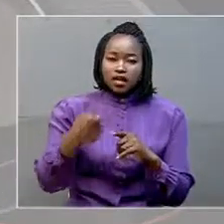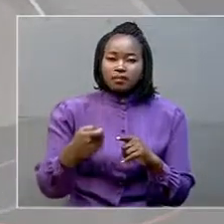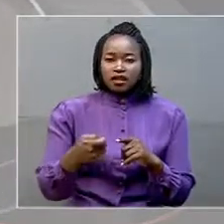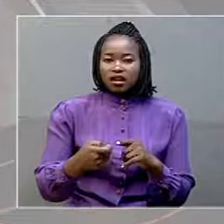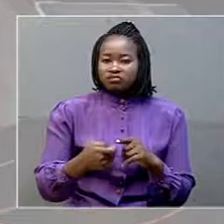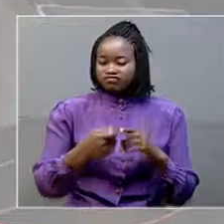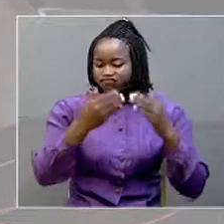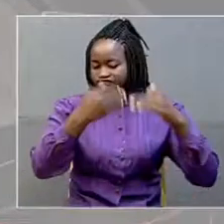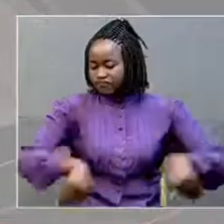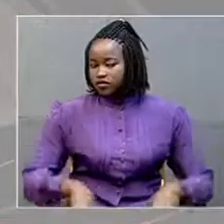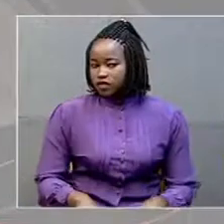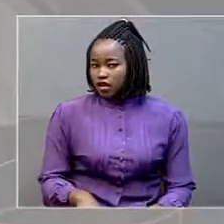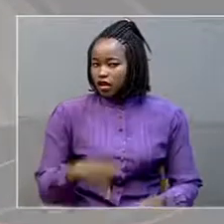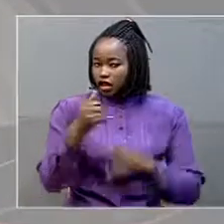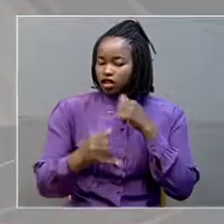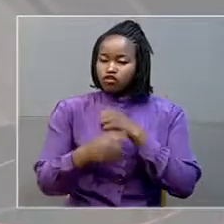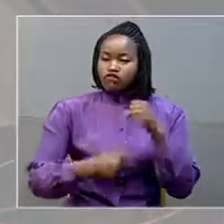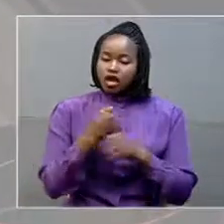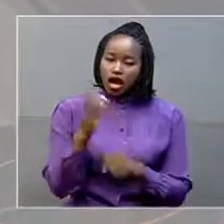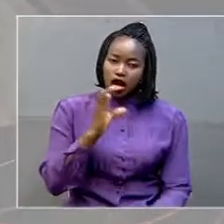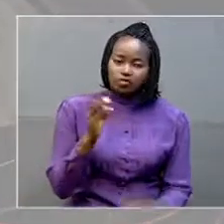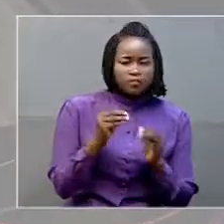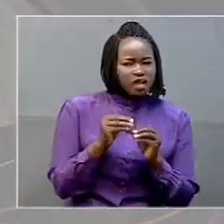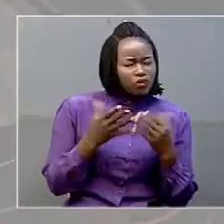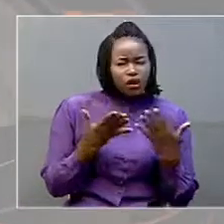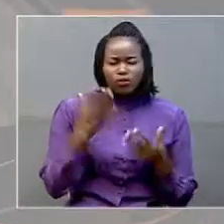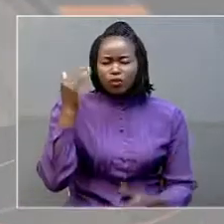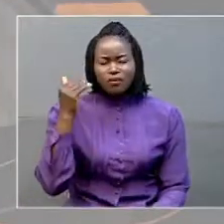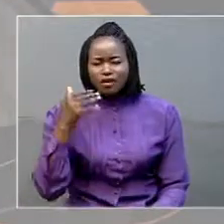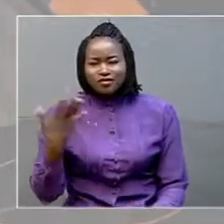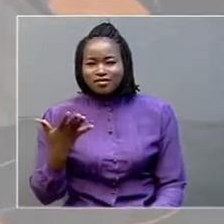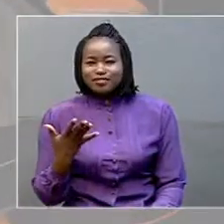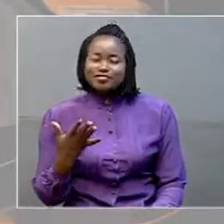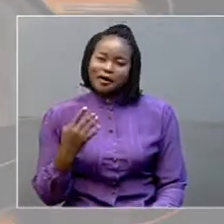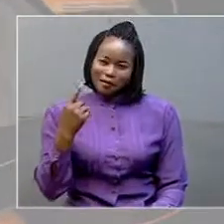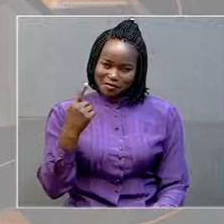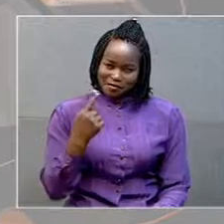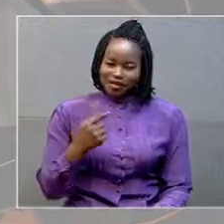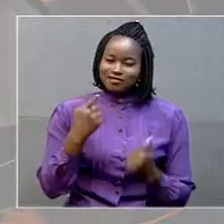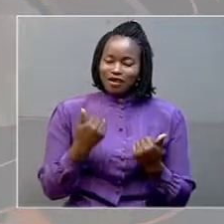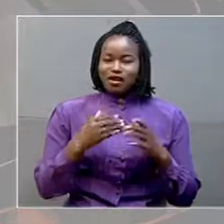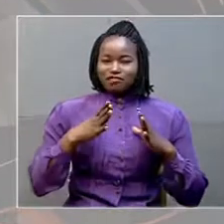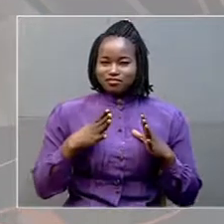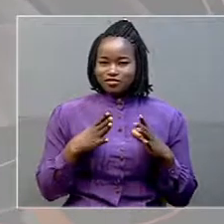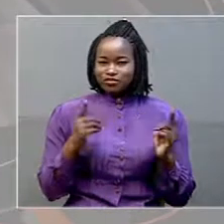council meeting. How, why we're going to see that when we return from the break.